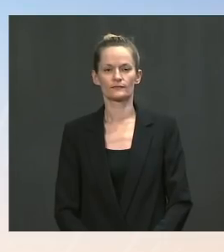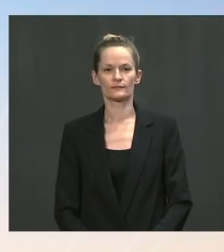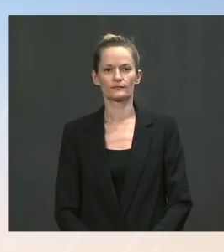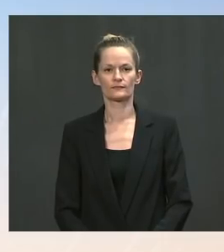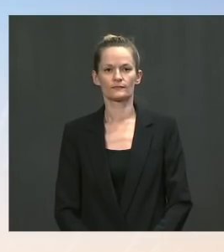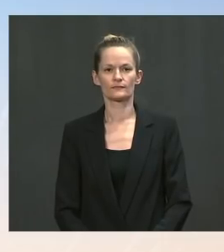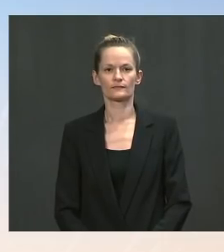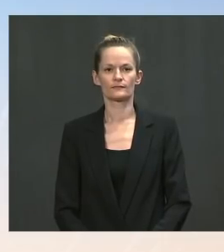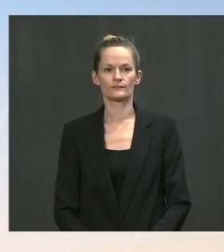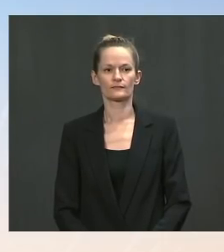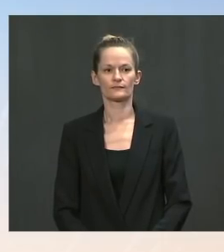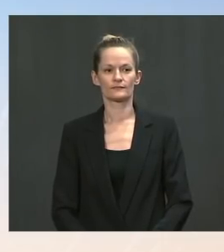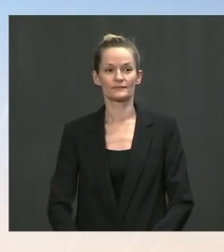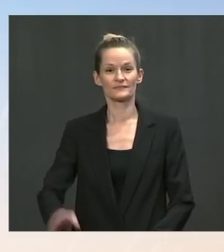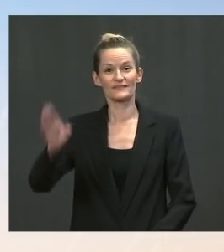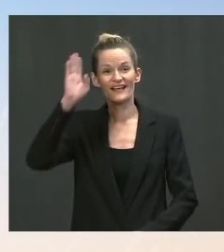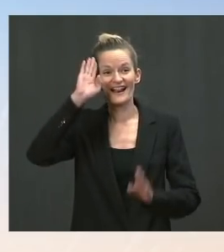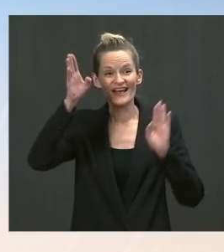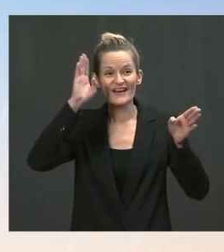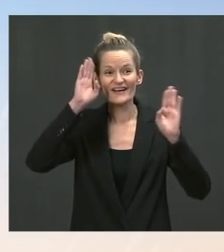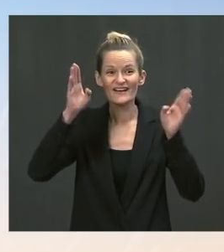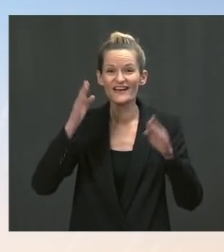Ms. Hi, everyone. Happy Friday.